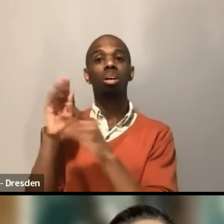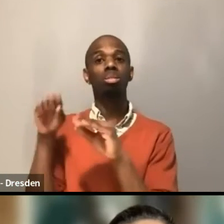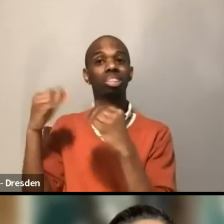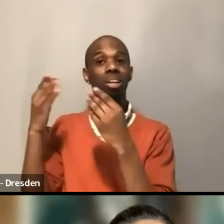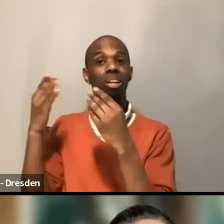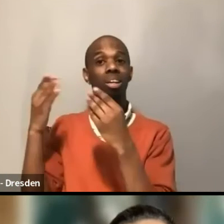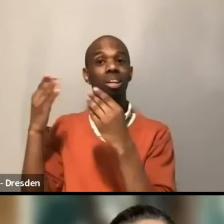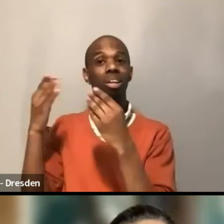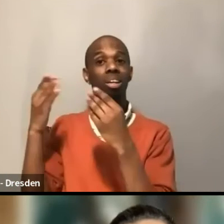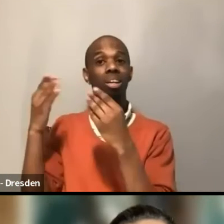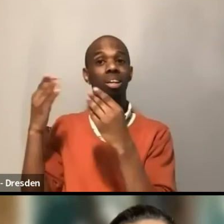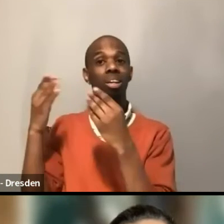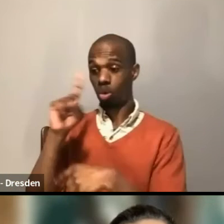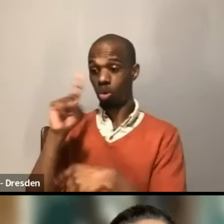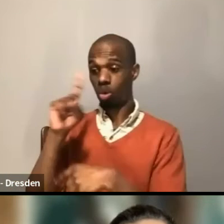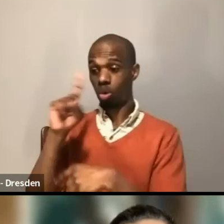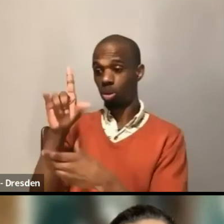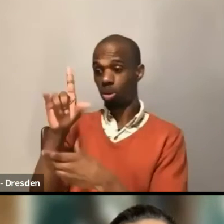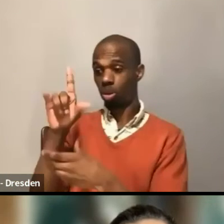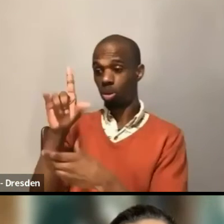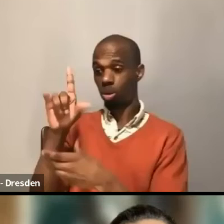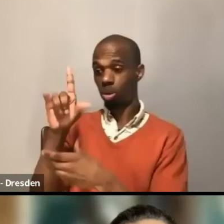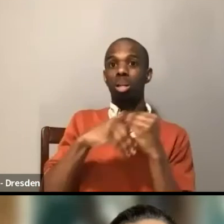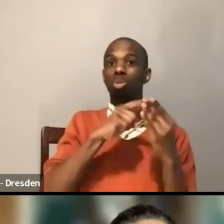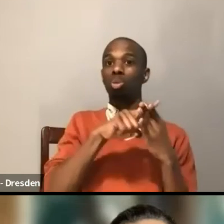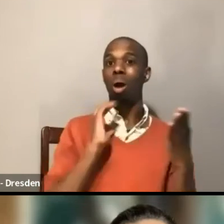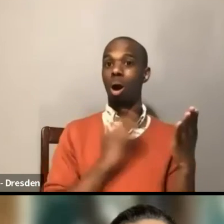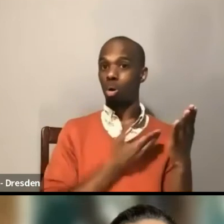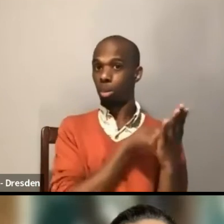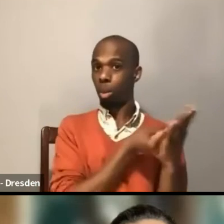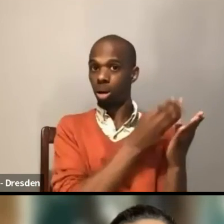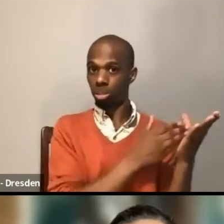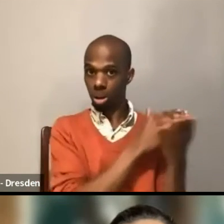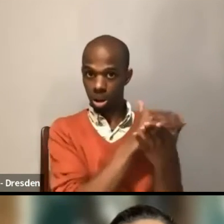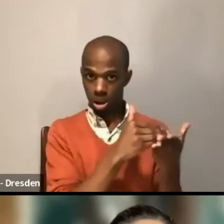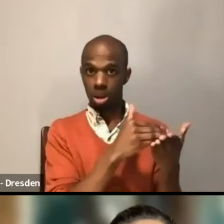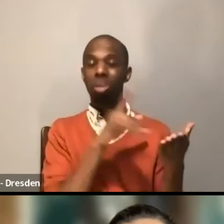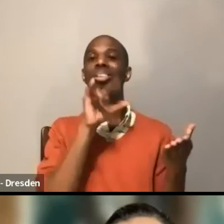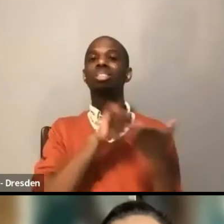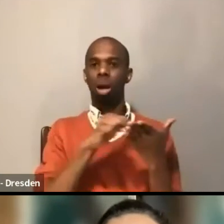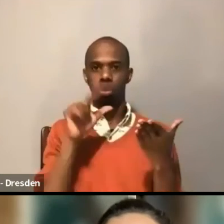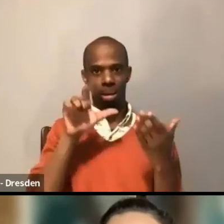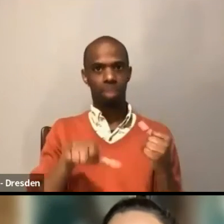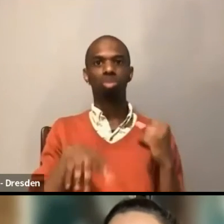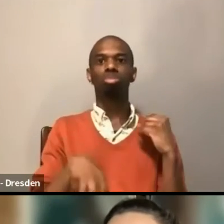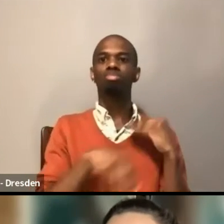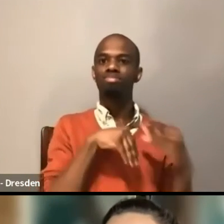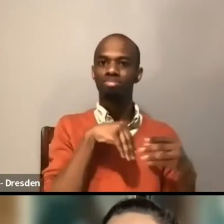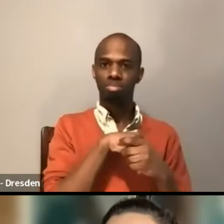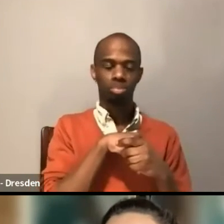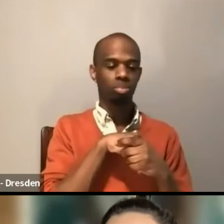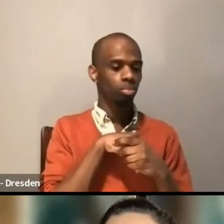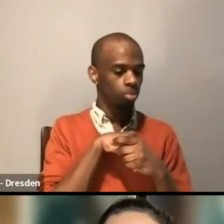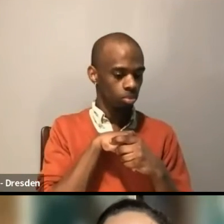lines. Nancy asks, can you share the language that was on the registration page as a model for us to follow in terms of access?